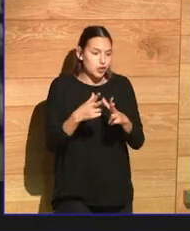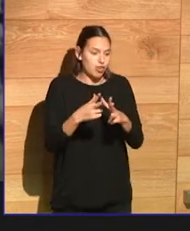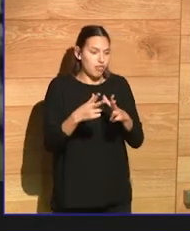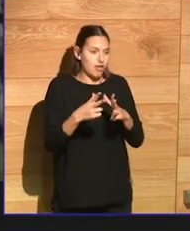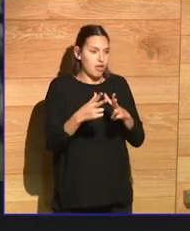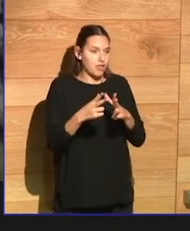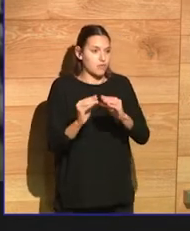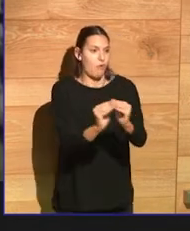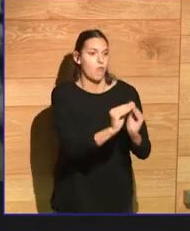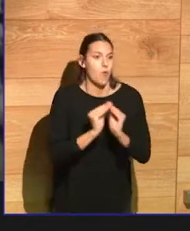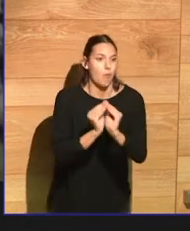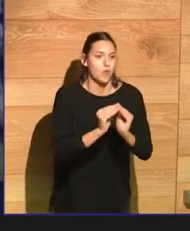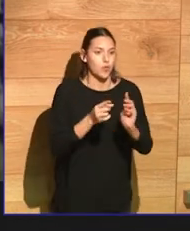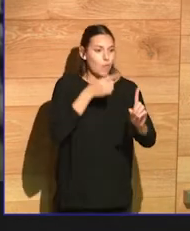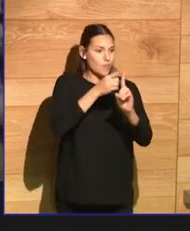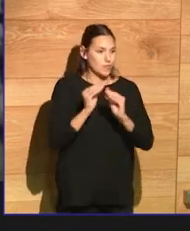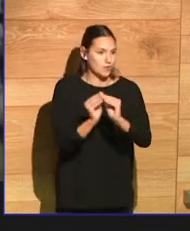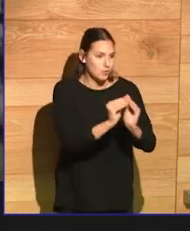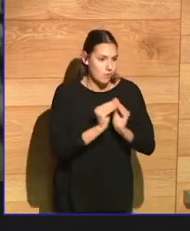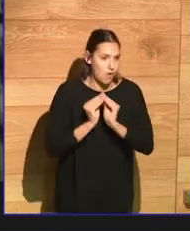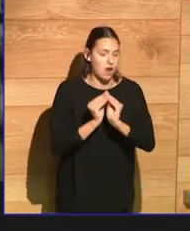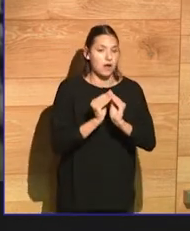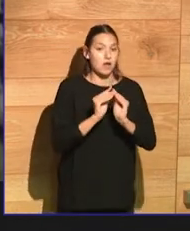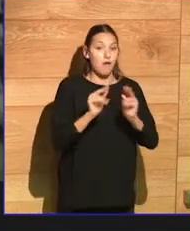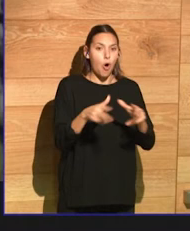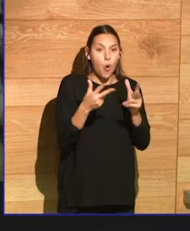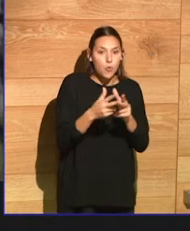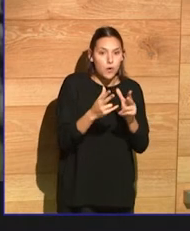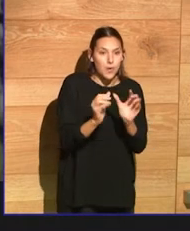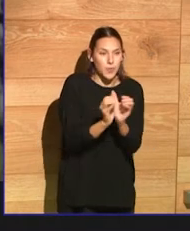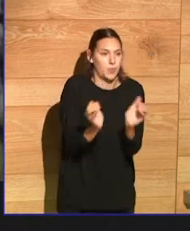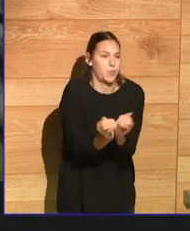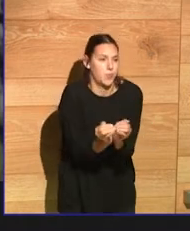small populations. But once you start to scale it up to larger and larger